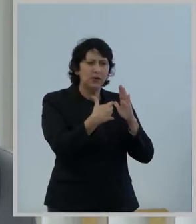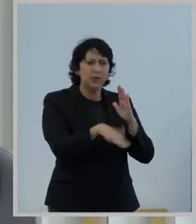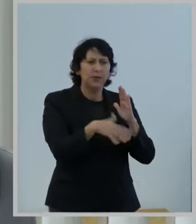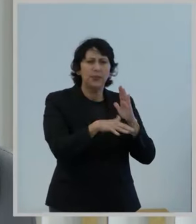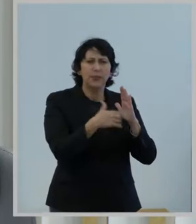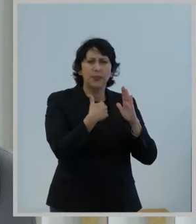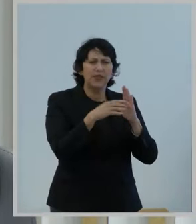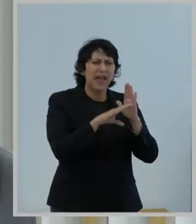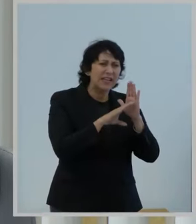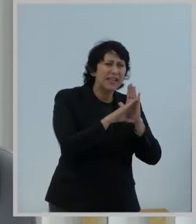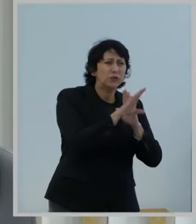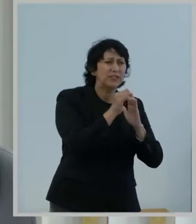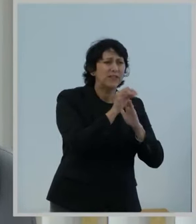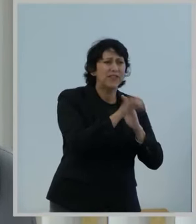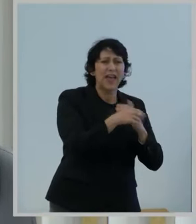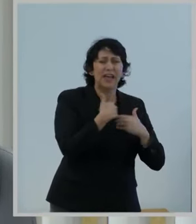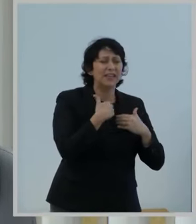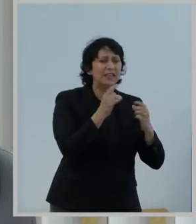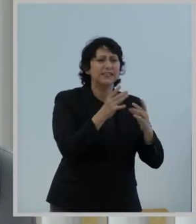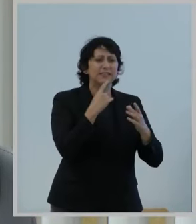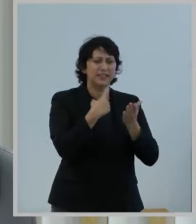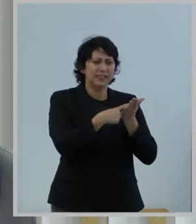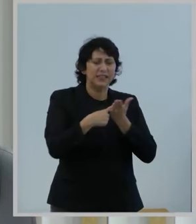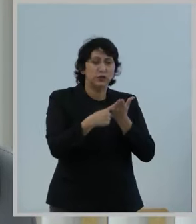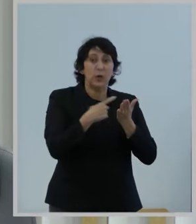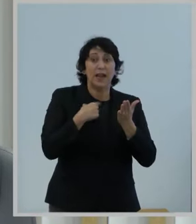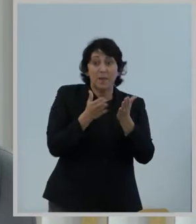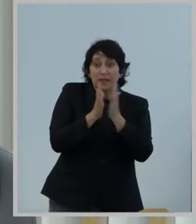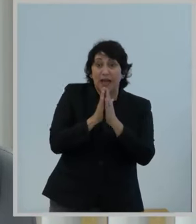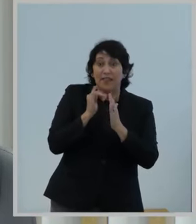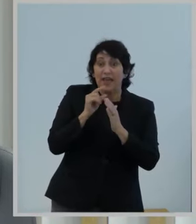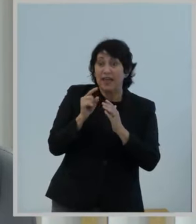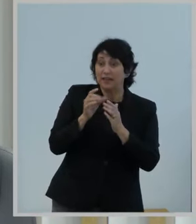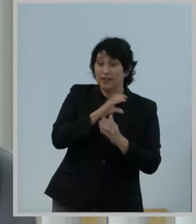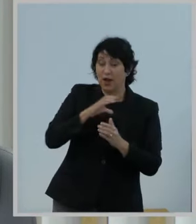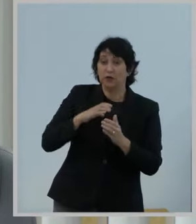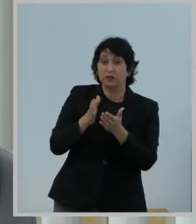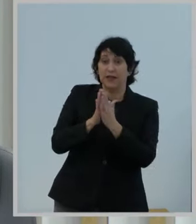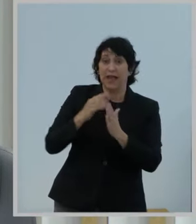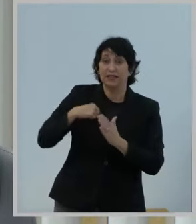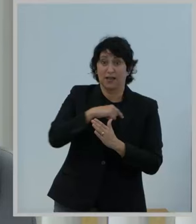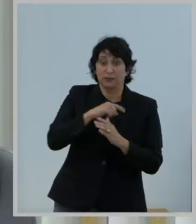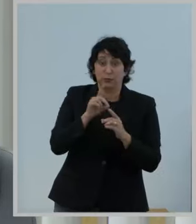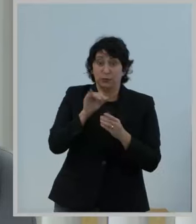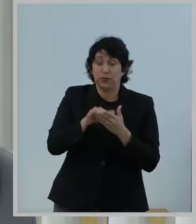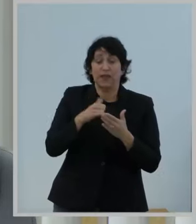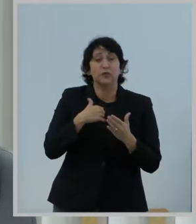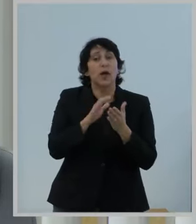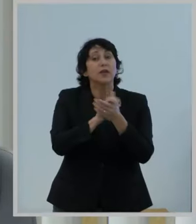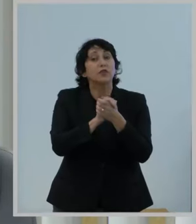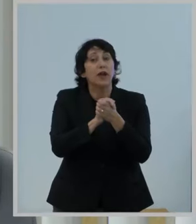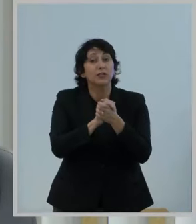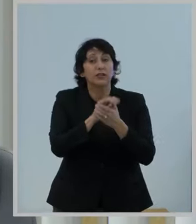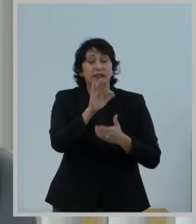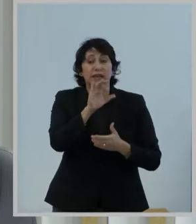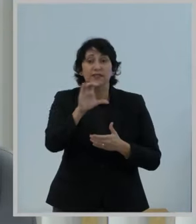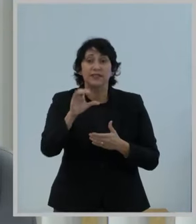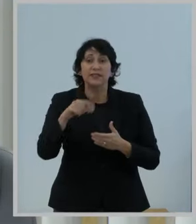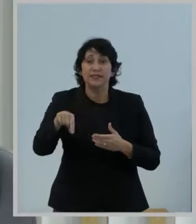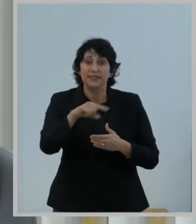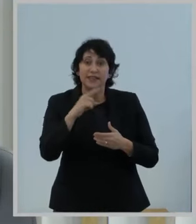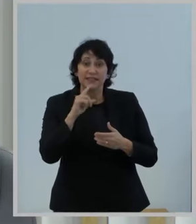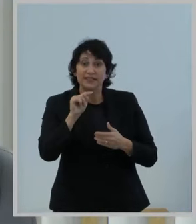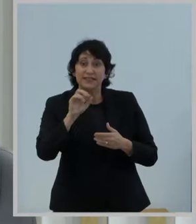multifaceted issue. And I'm glad that Congress asked the commission to do our part. So I congratulate the FCC's Connect to Health Task Force